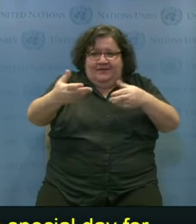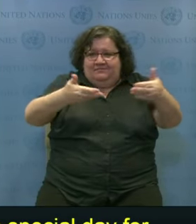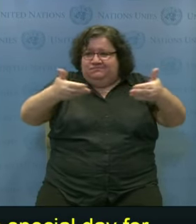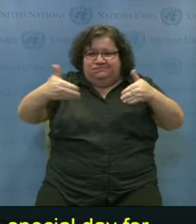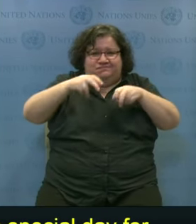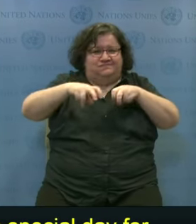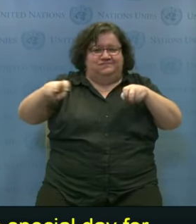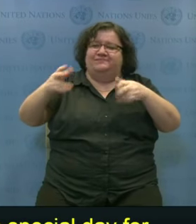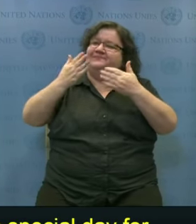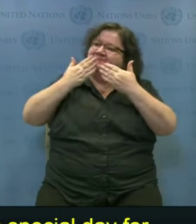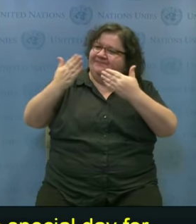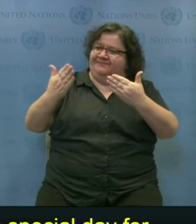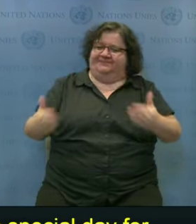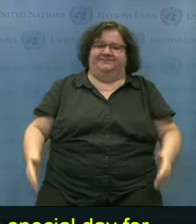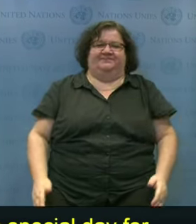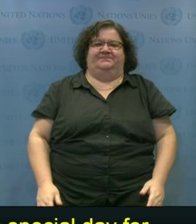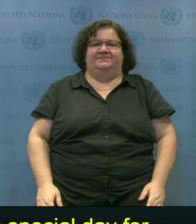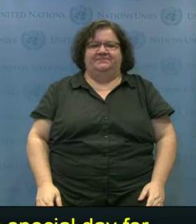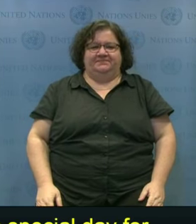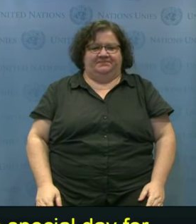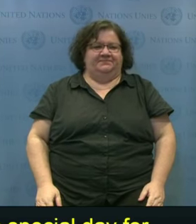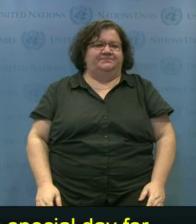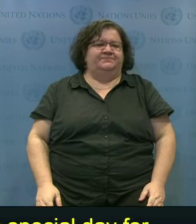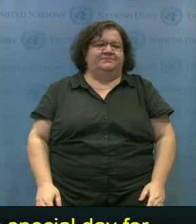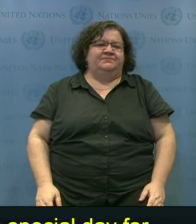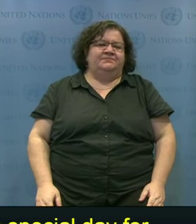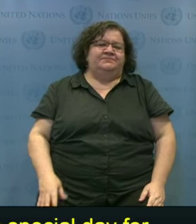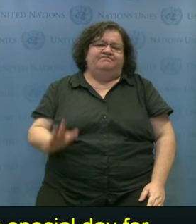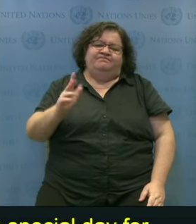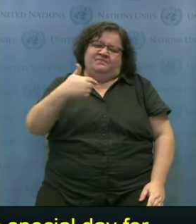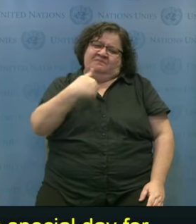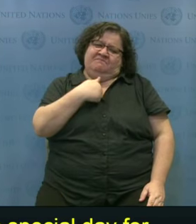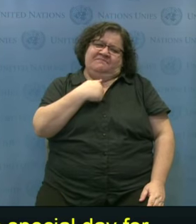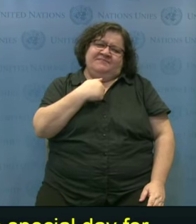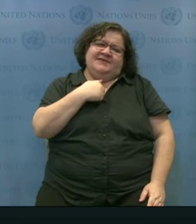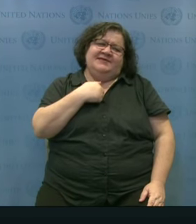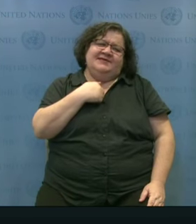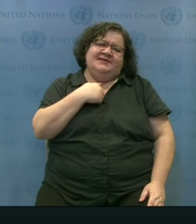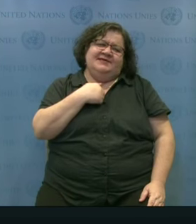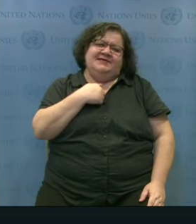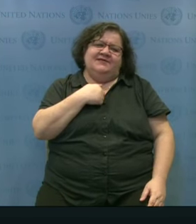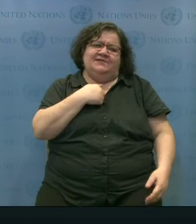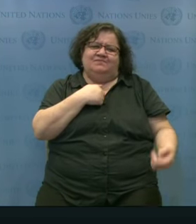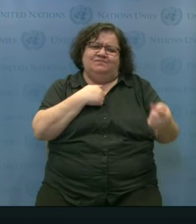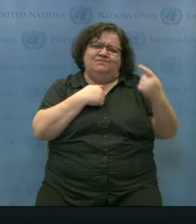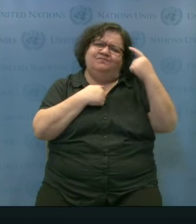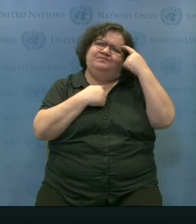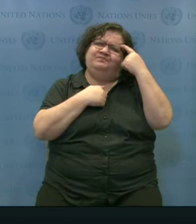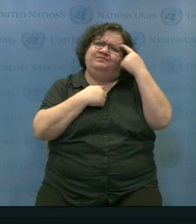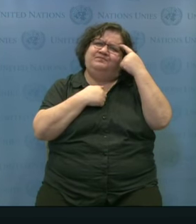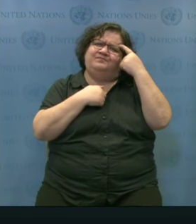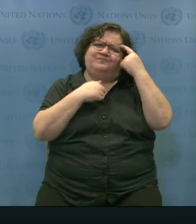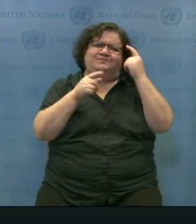When I think of risk and resilience for persons with disabilities,